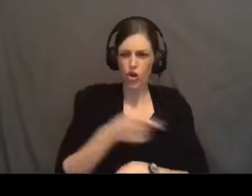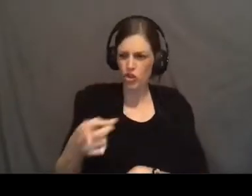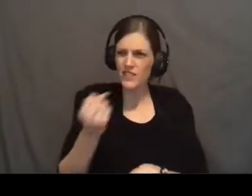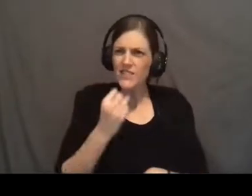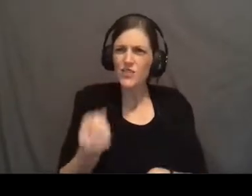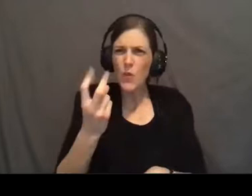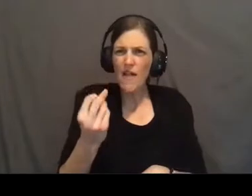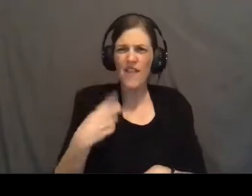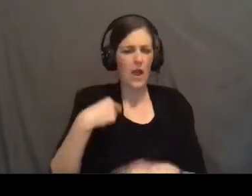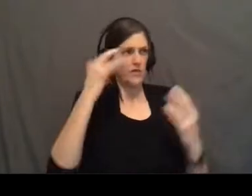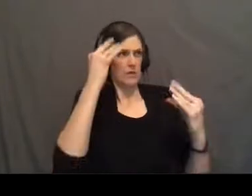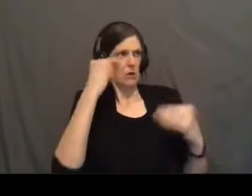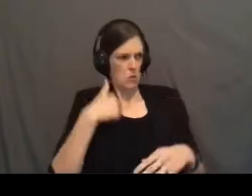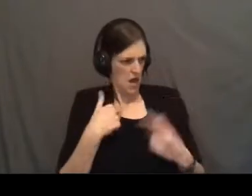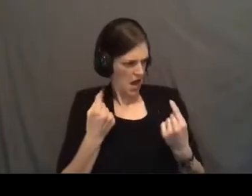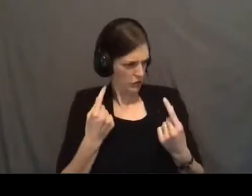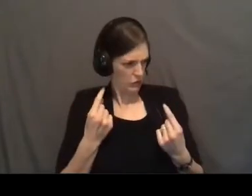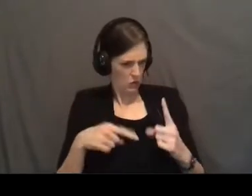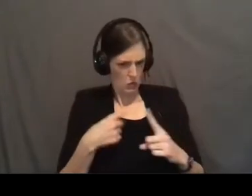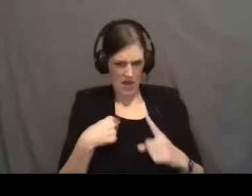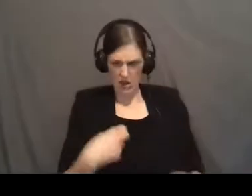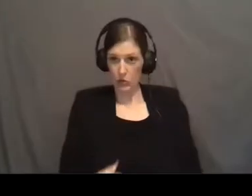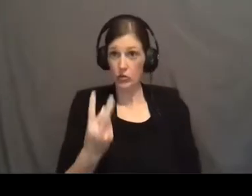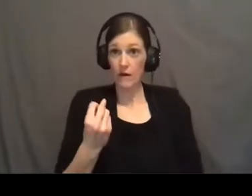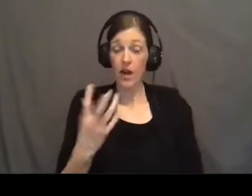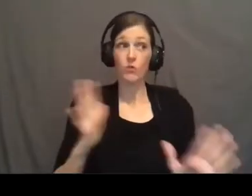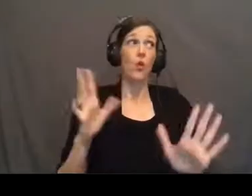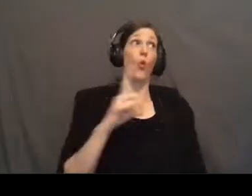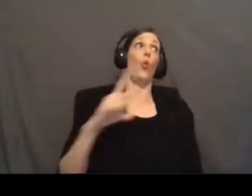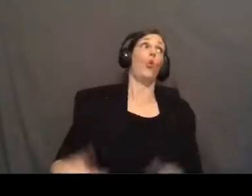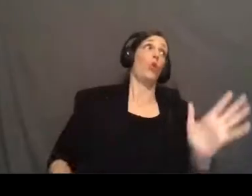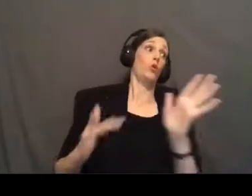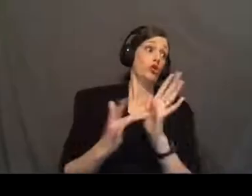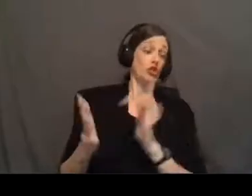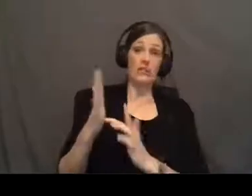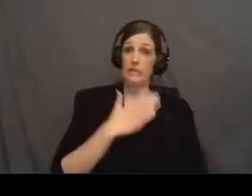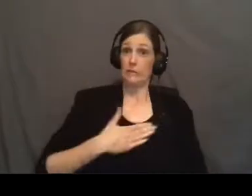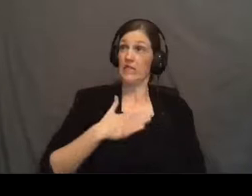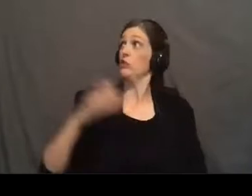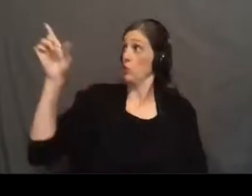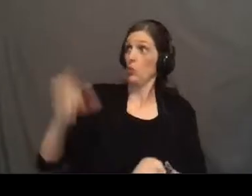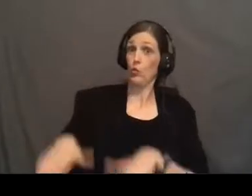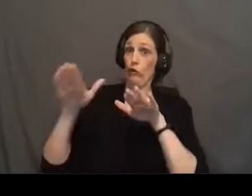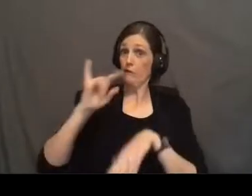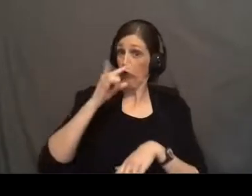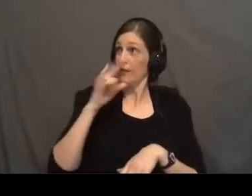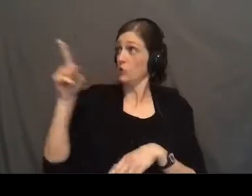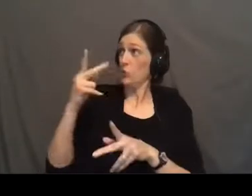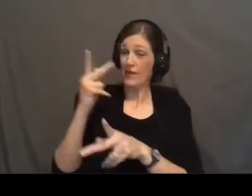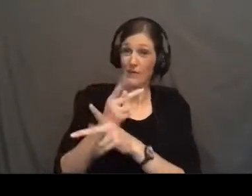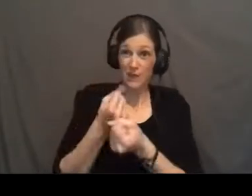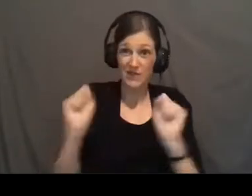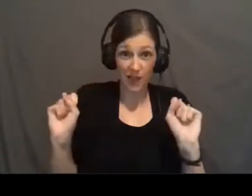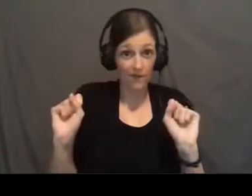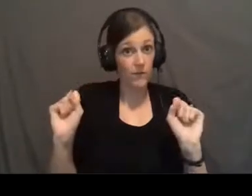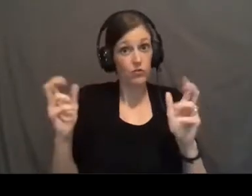just started to think about the things that I was doing when I was 12, and I was like, oh, Lord Jesus, please, you raise our kids. You keep them safe, and it's only by God's